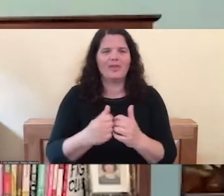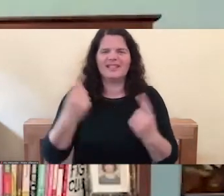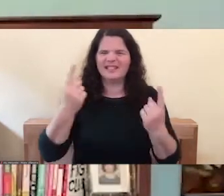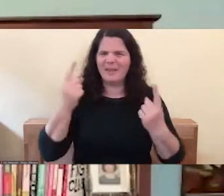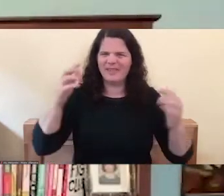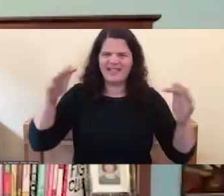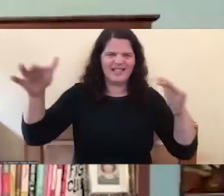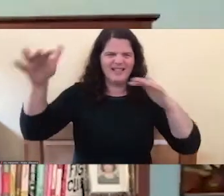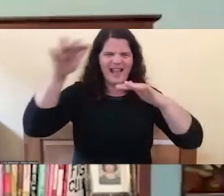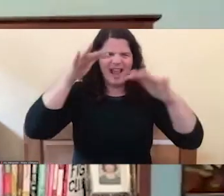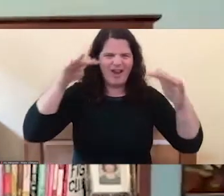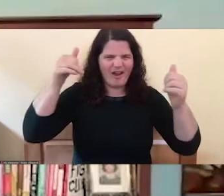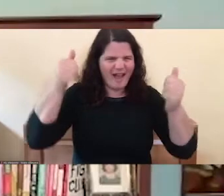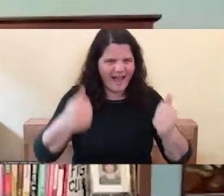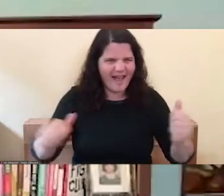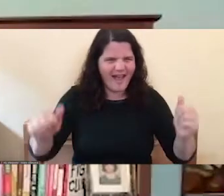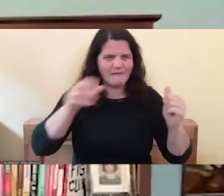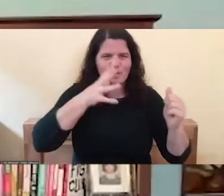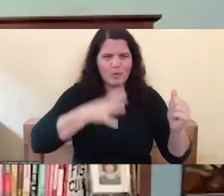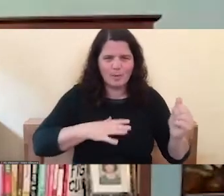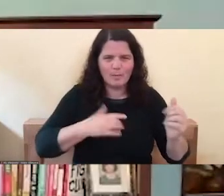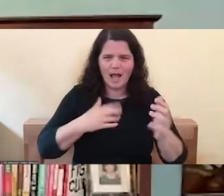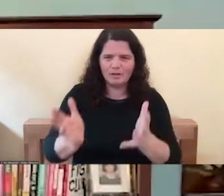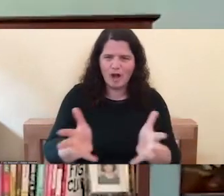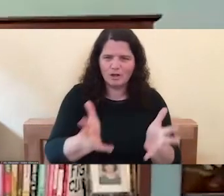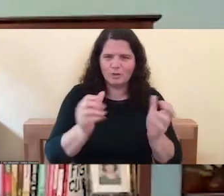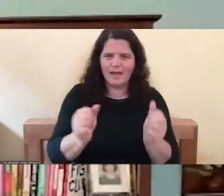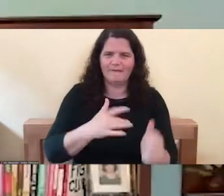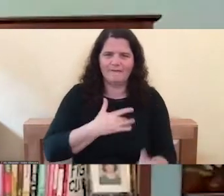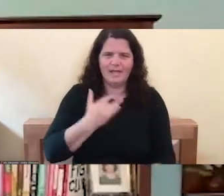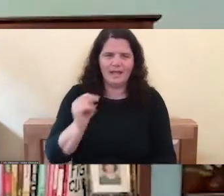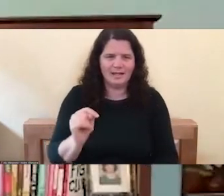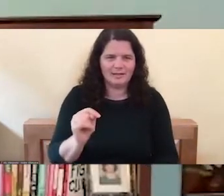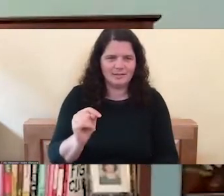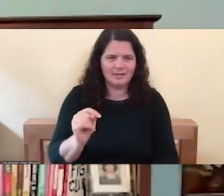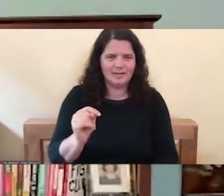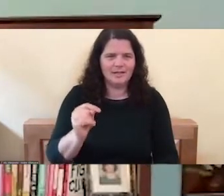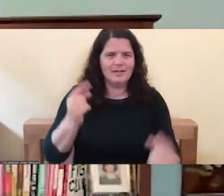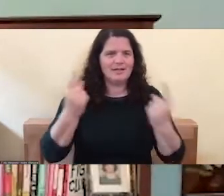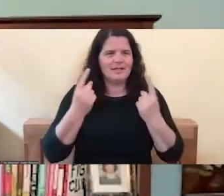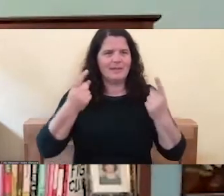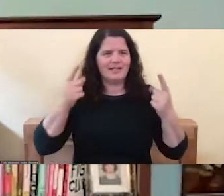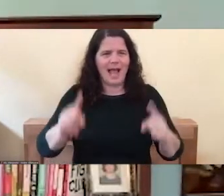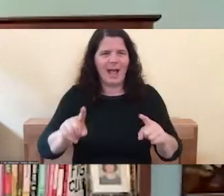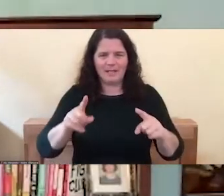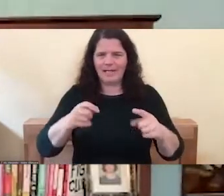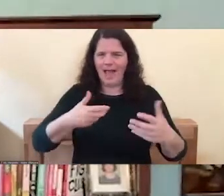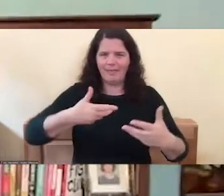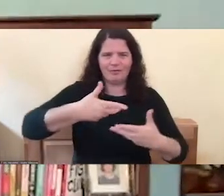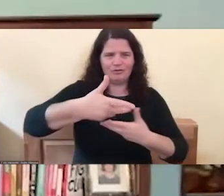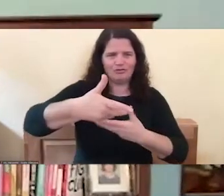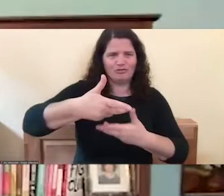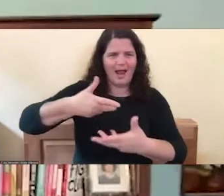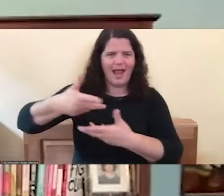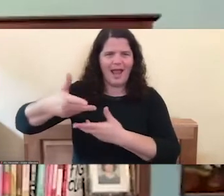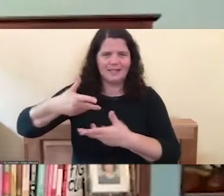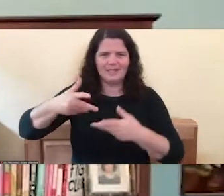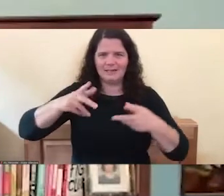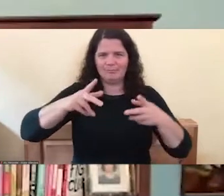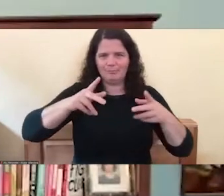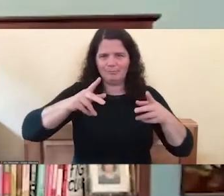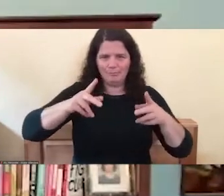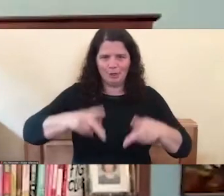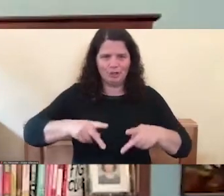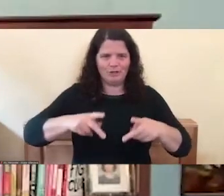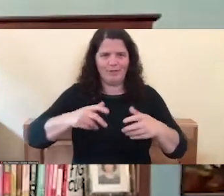talked to can feel it. There's something happening at kind of the trans personal level, whatever you make of that, but it's bigger than any one individual.